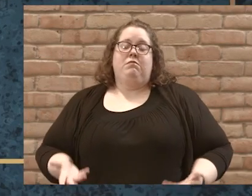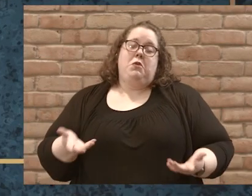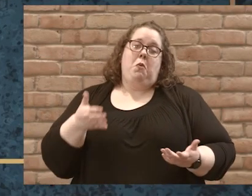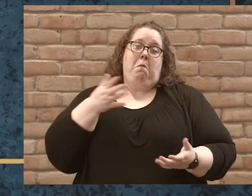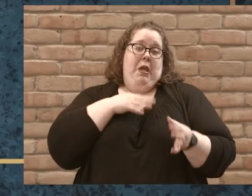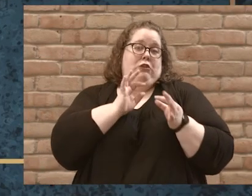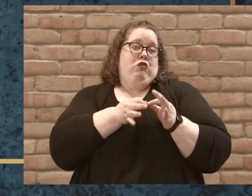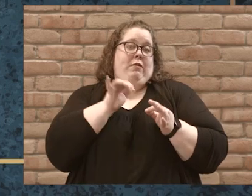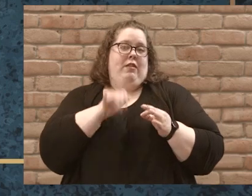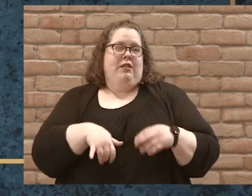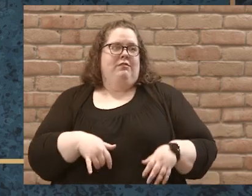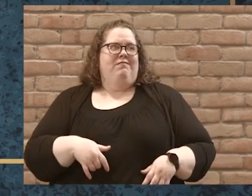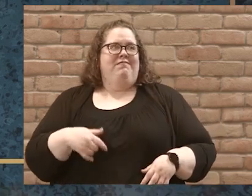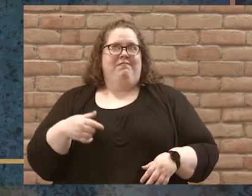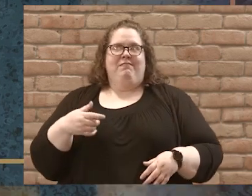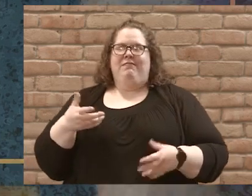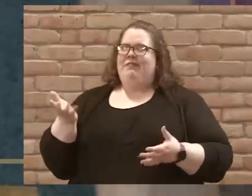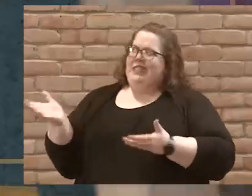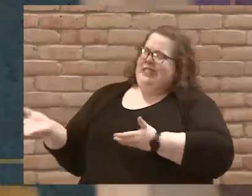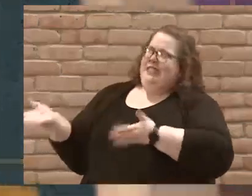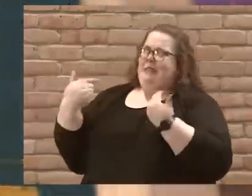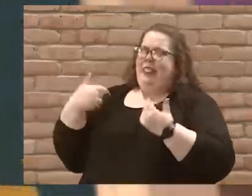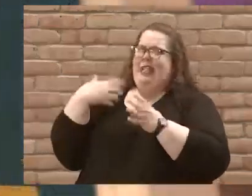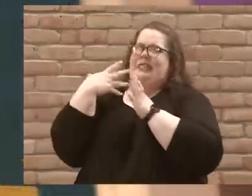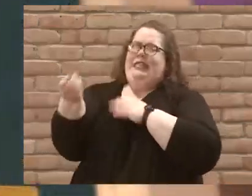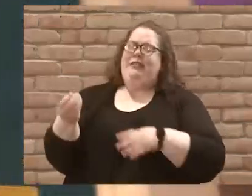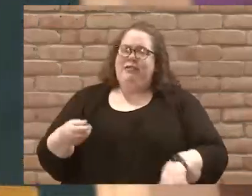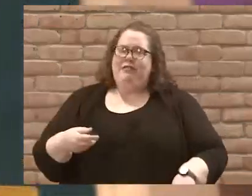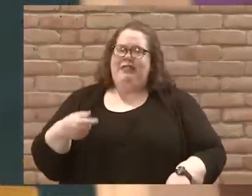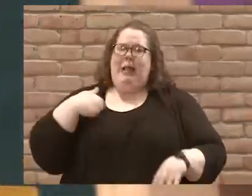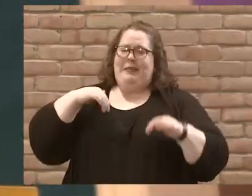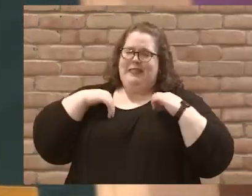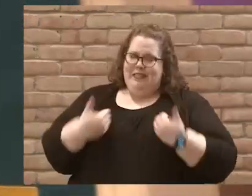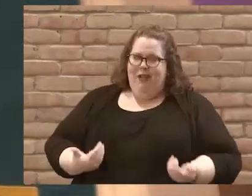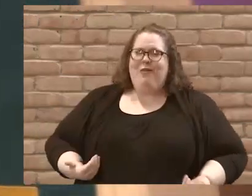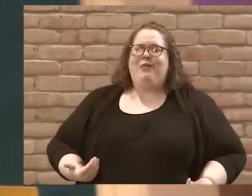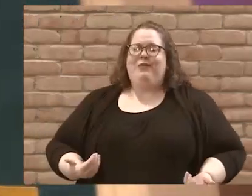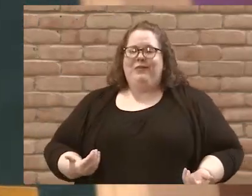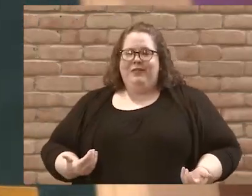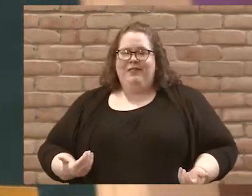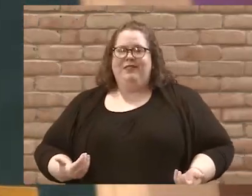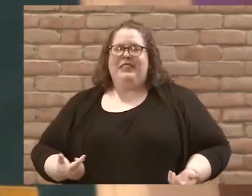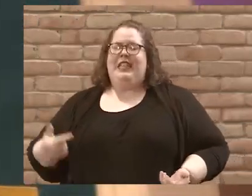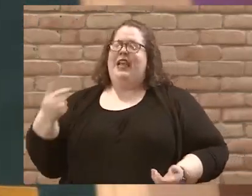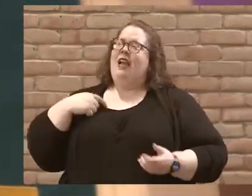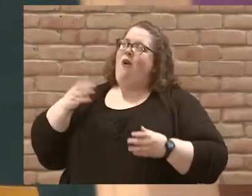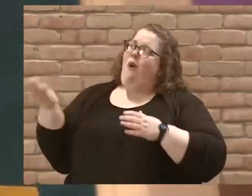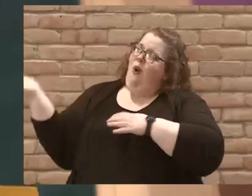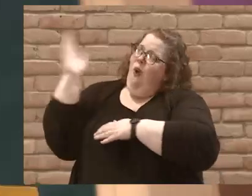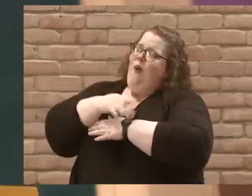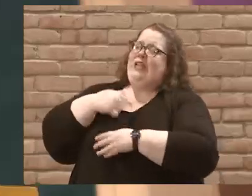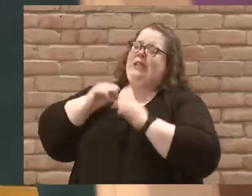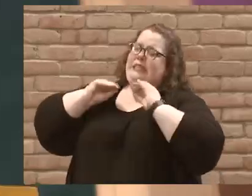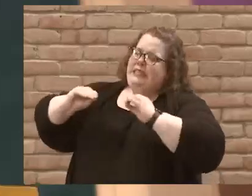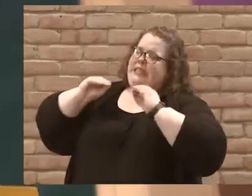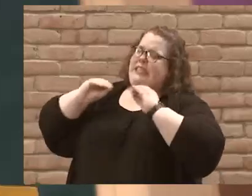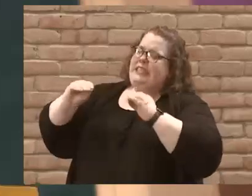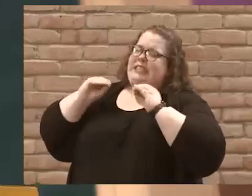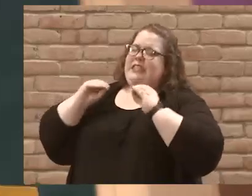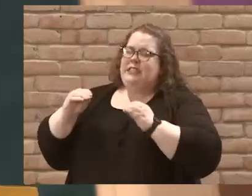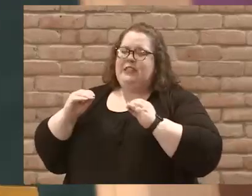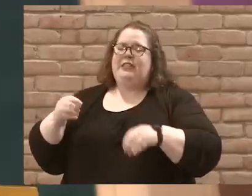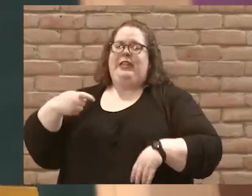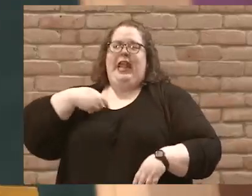is, let's get out of here. I'm tired. I've been teaching all day long. I need to